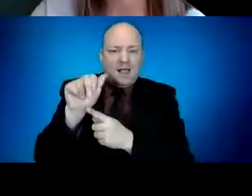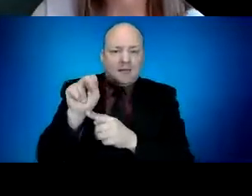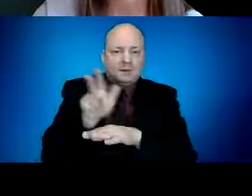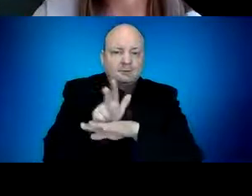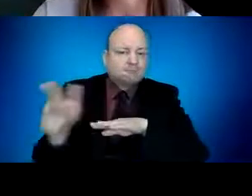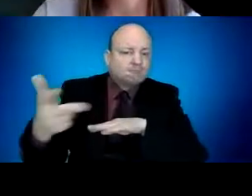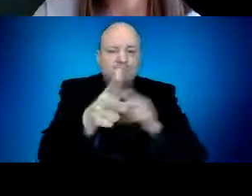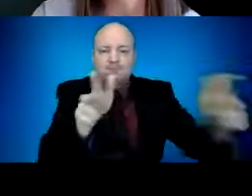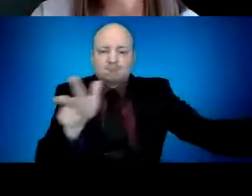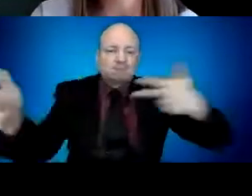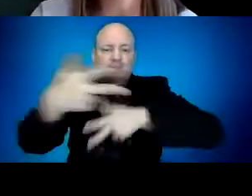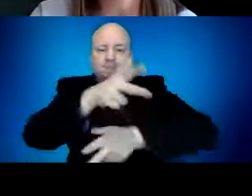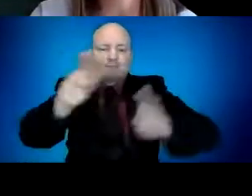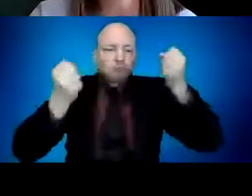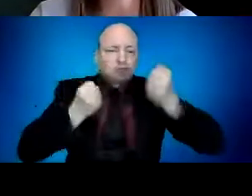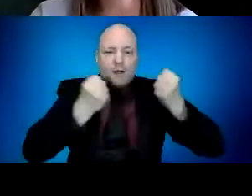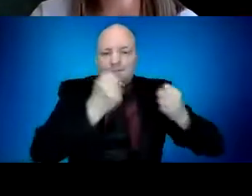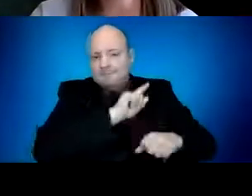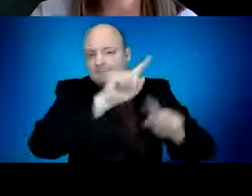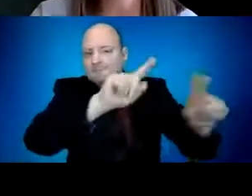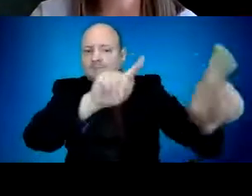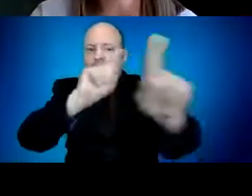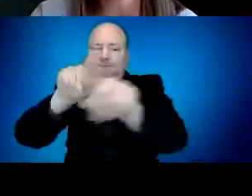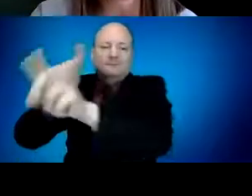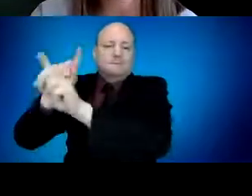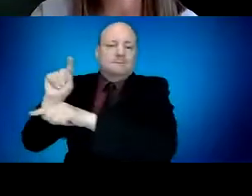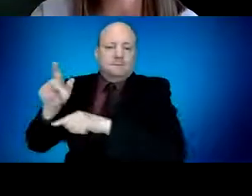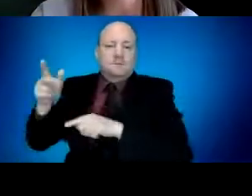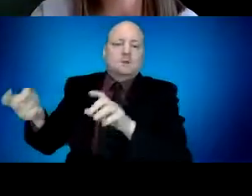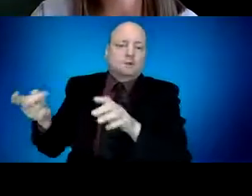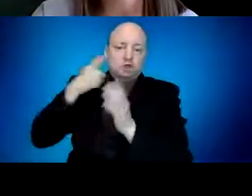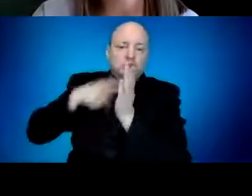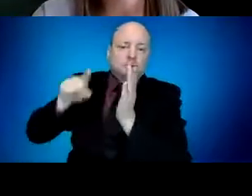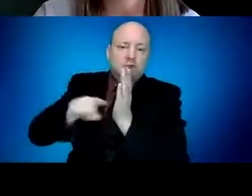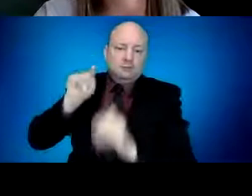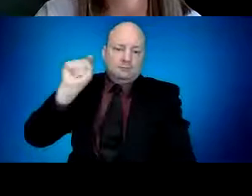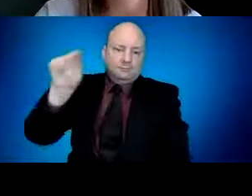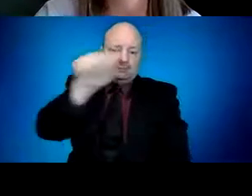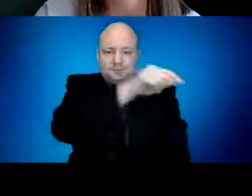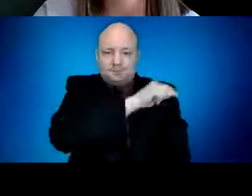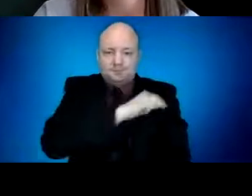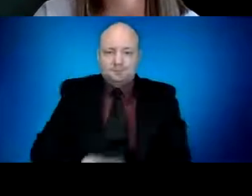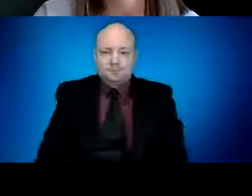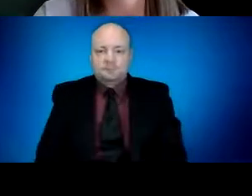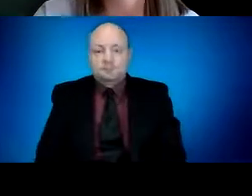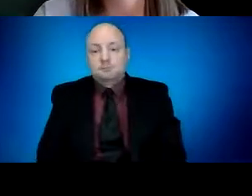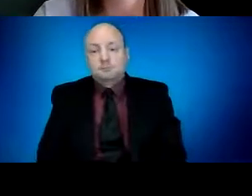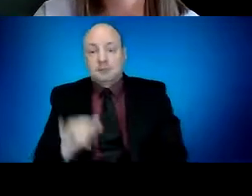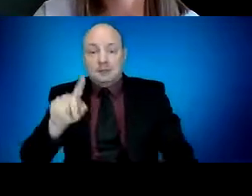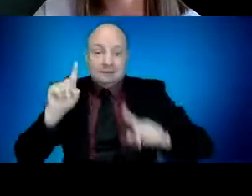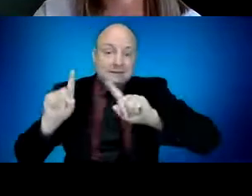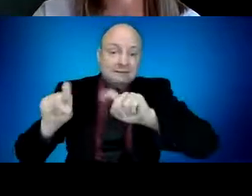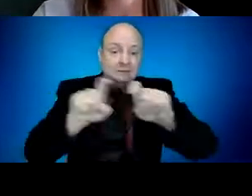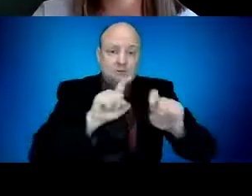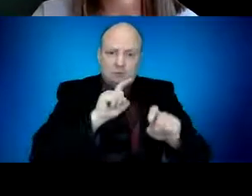I'll finish today by reminding you that testing remains an effective tool in our efforts to curb COVID-19,